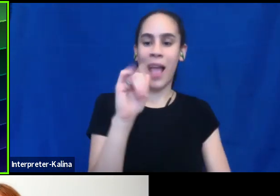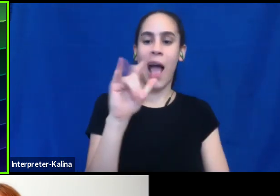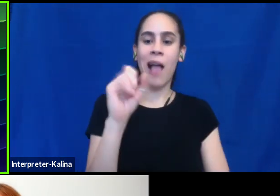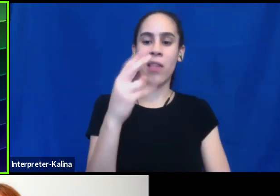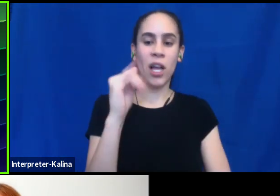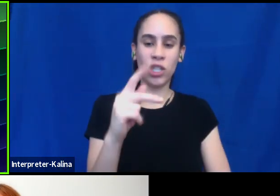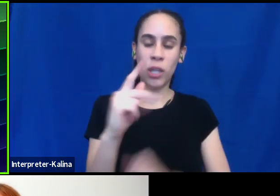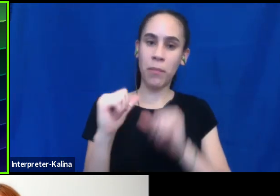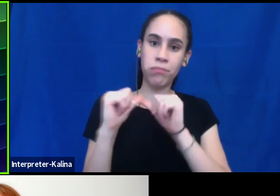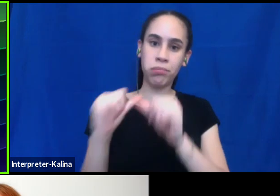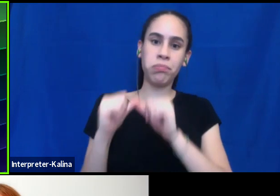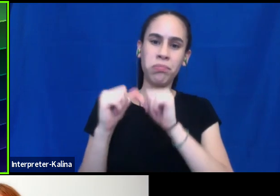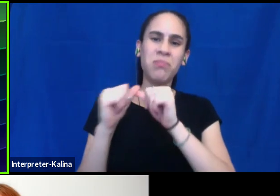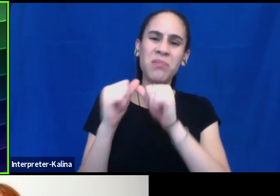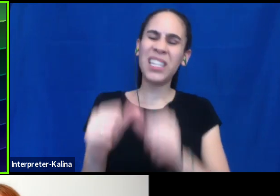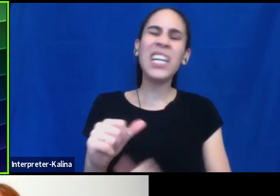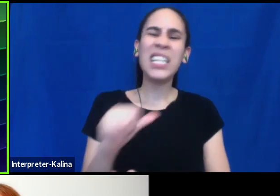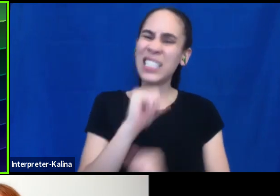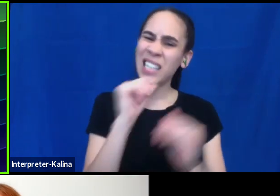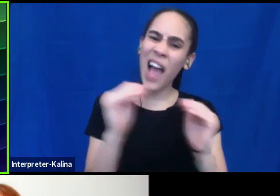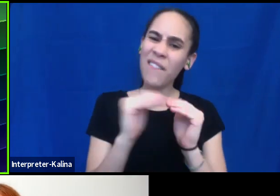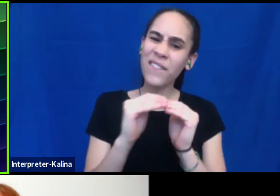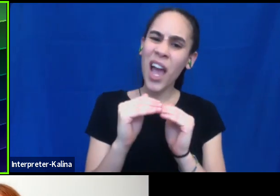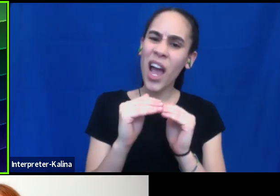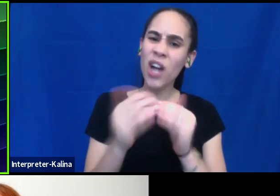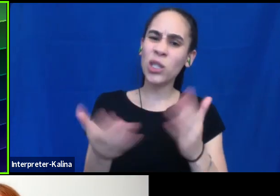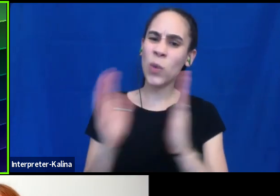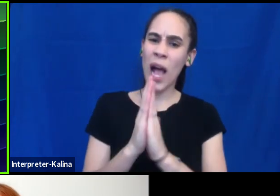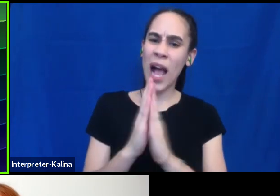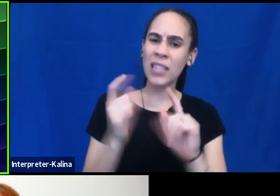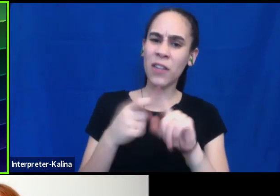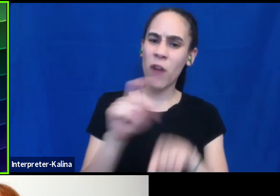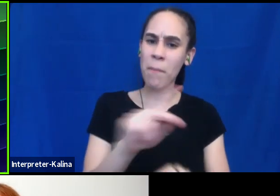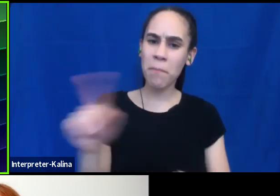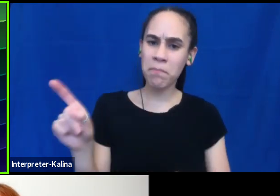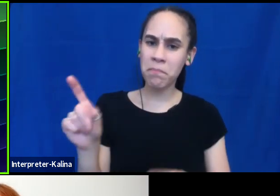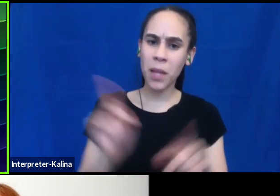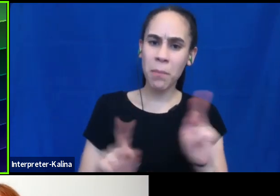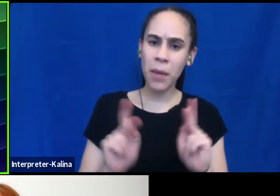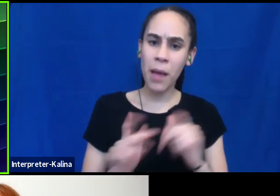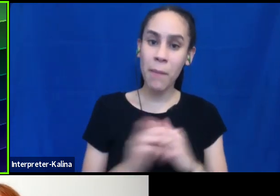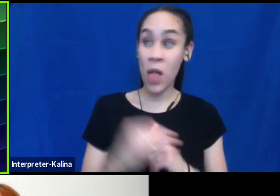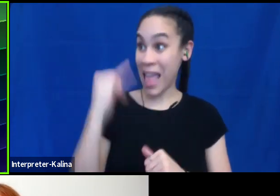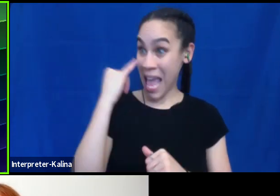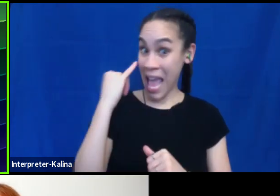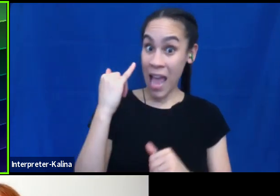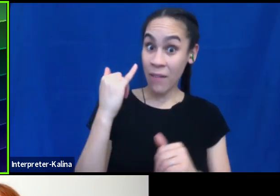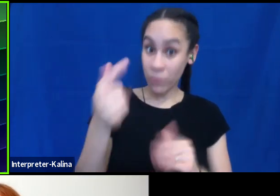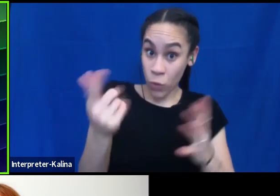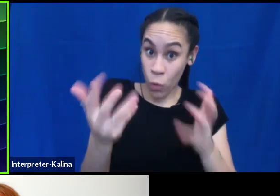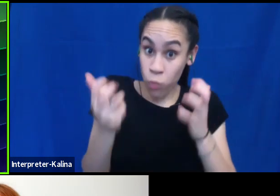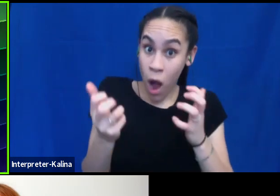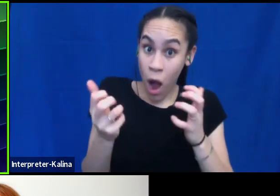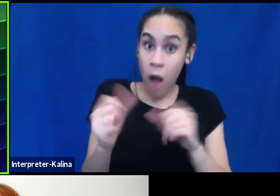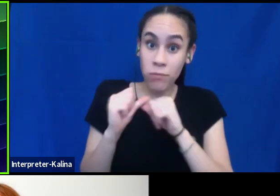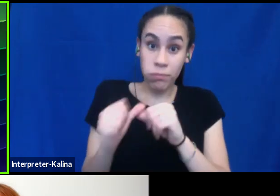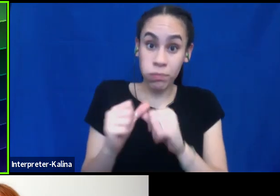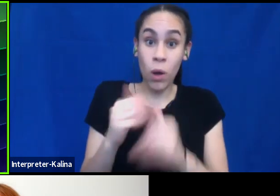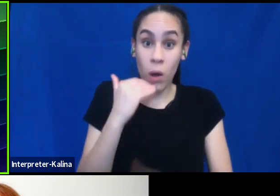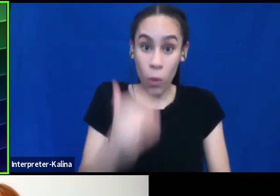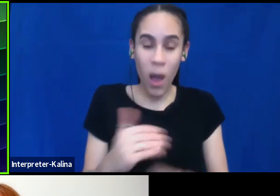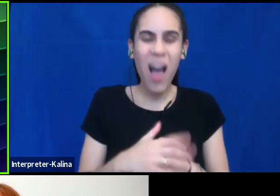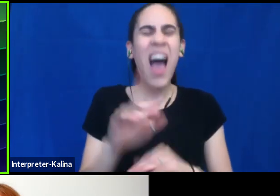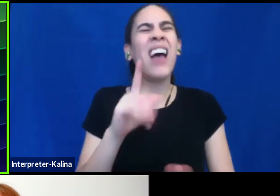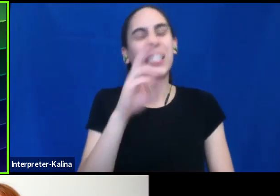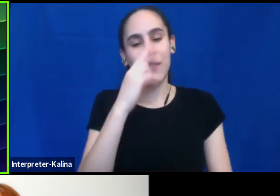I don't think that's a fair ask. Um, and if we're going to do this, well, it's, it's, um, it's funny. I've never read this in any other